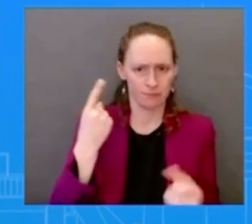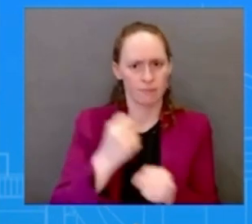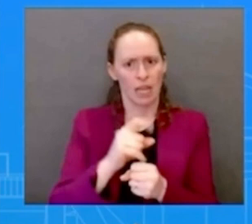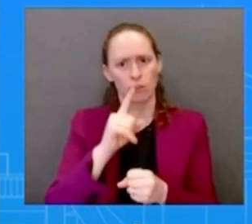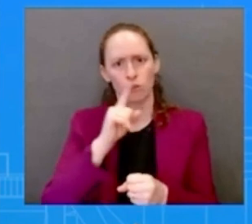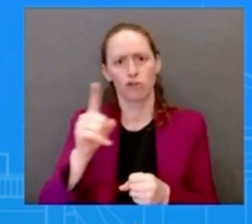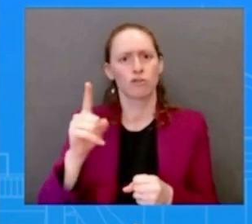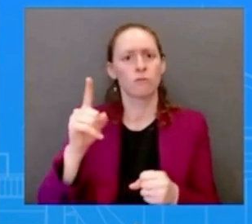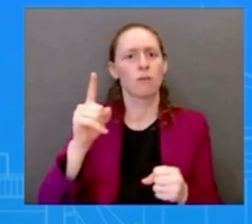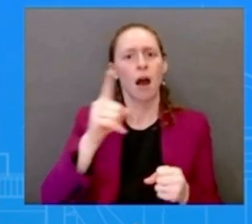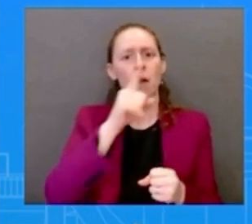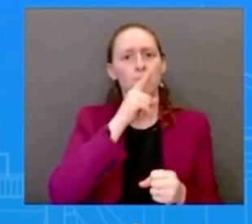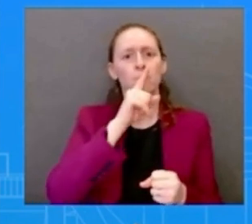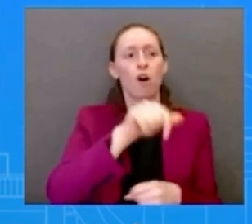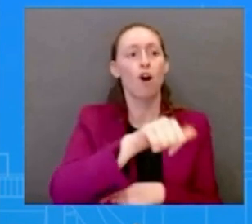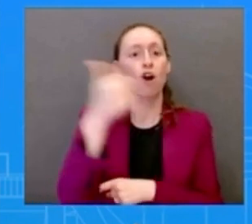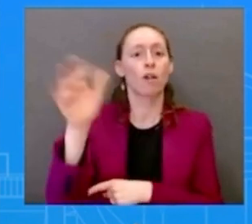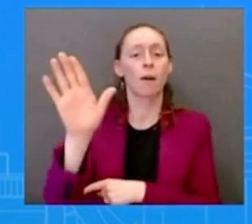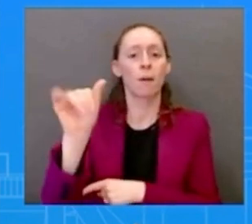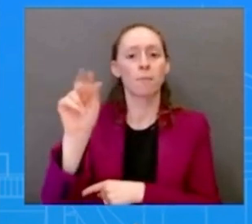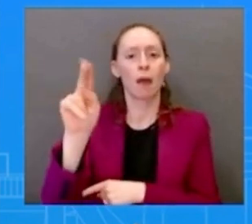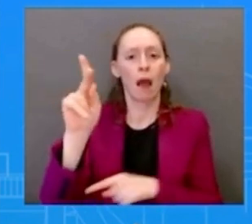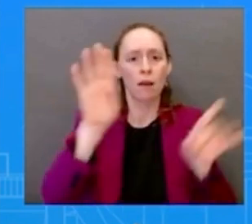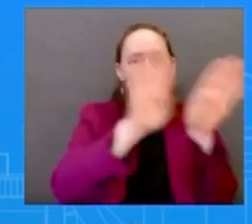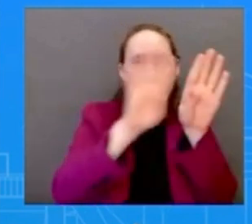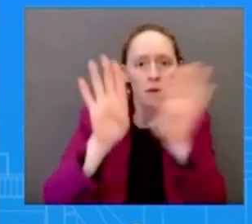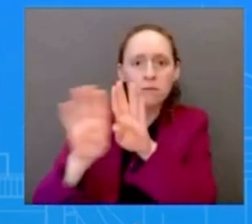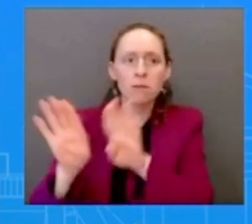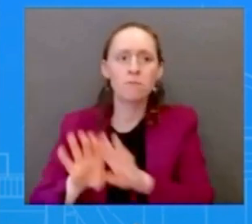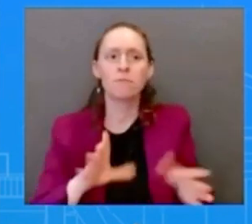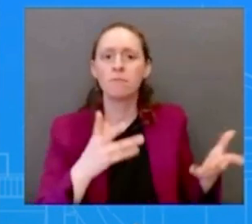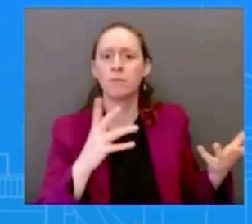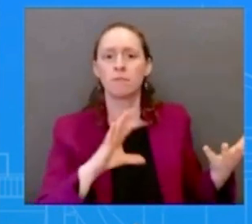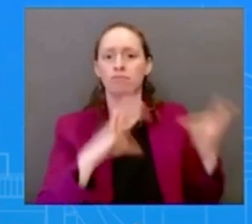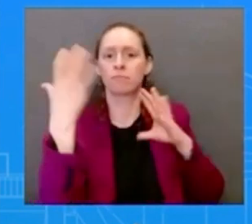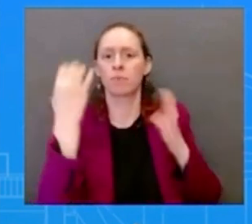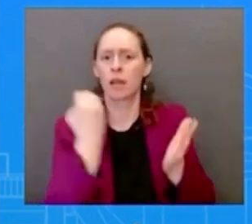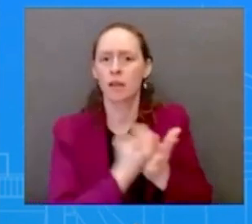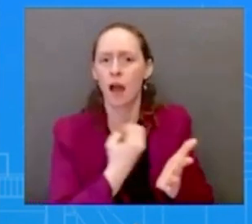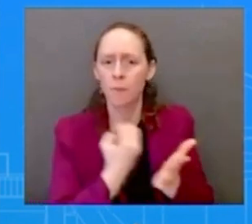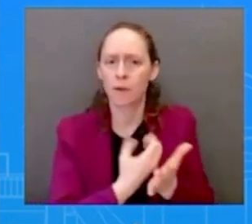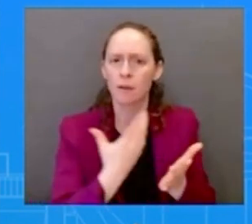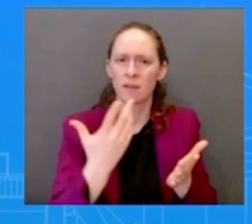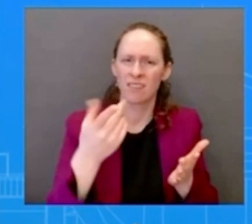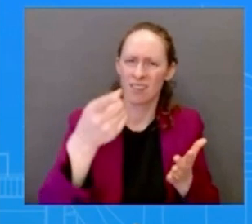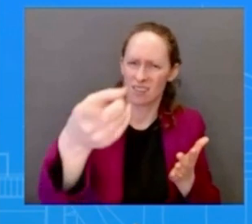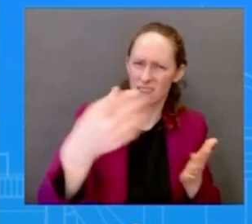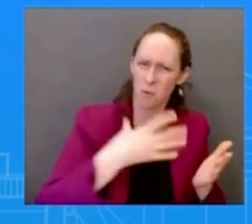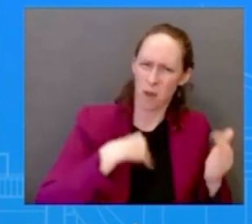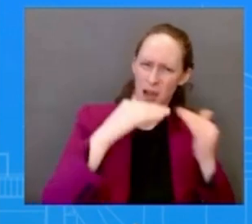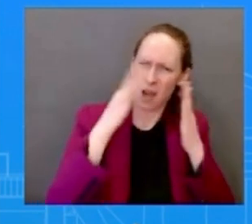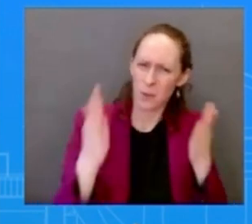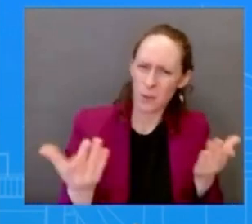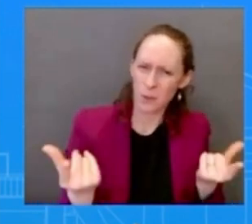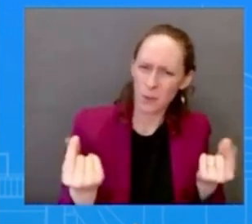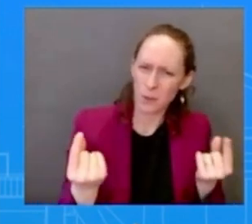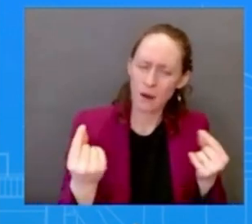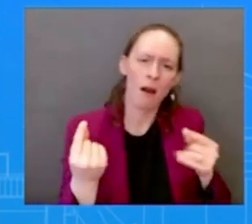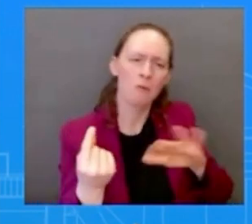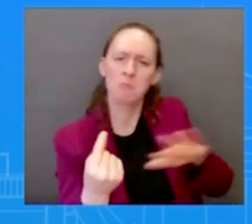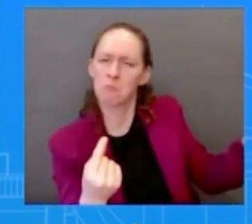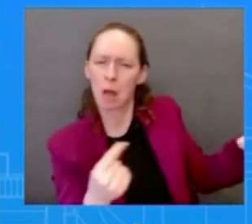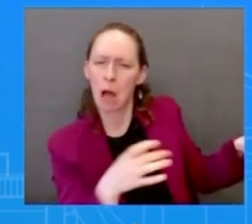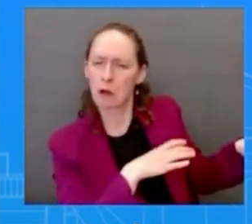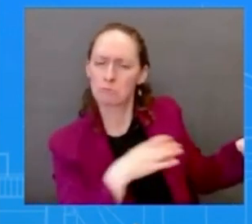you heard from the president directly uh over the weekend and he he talked about this on monday uh he directed his nec and